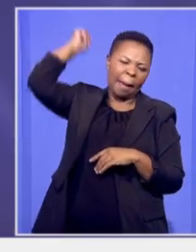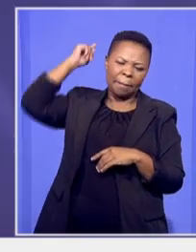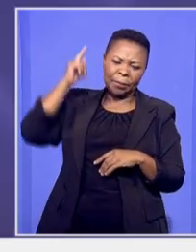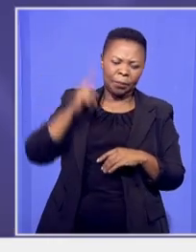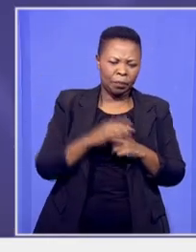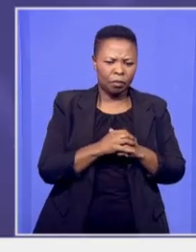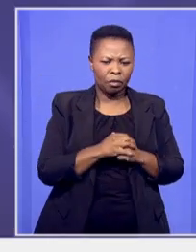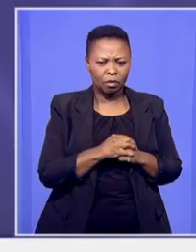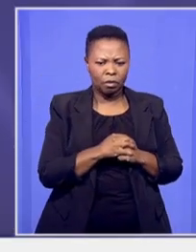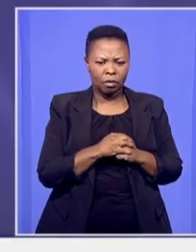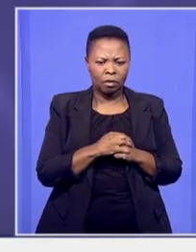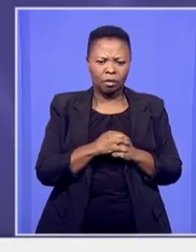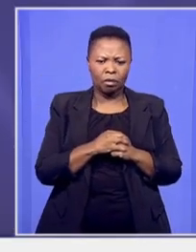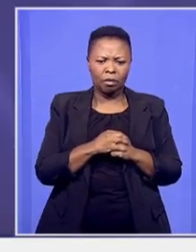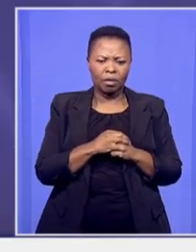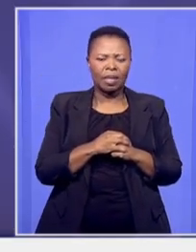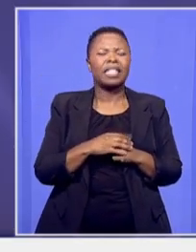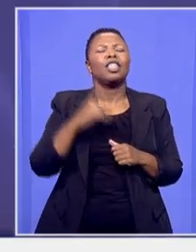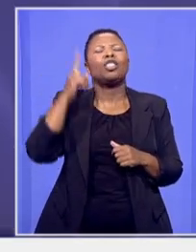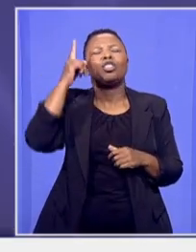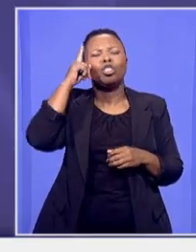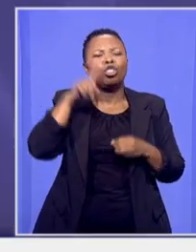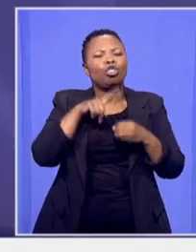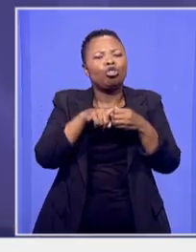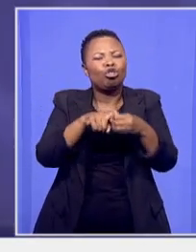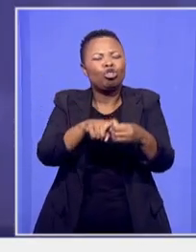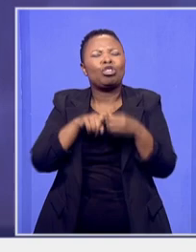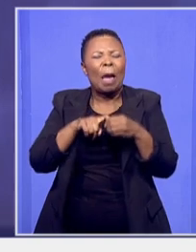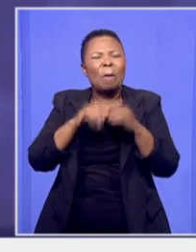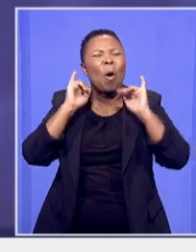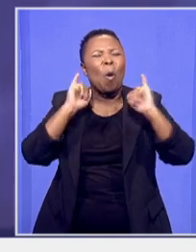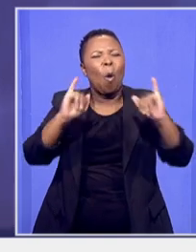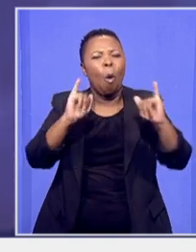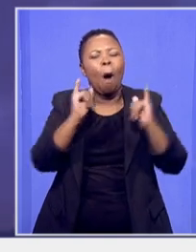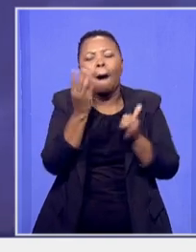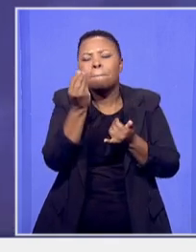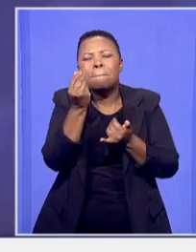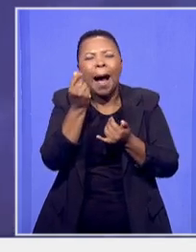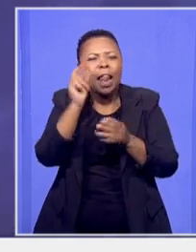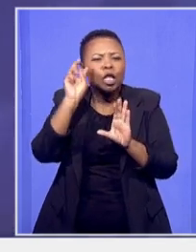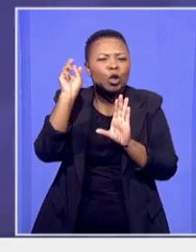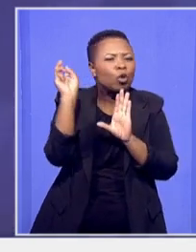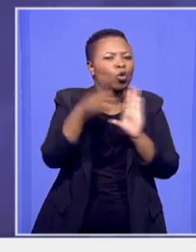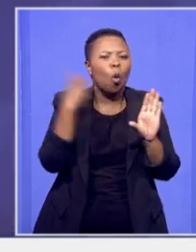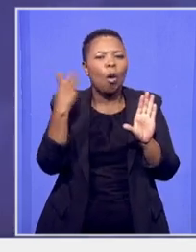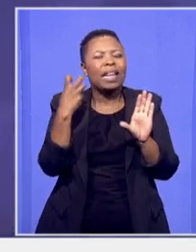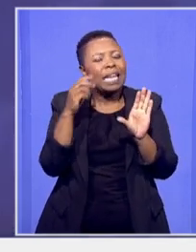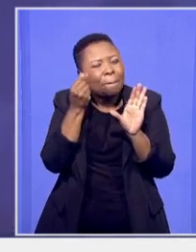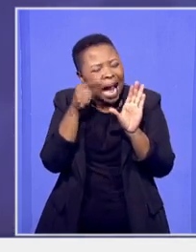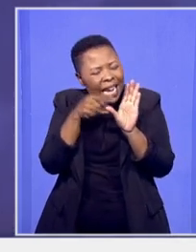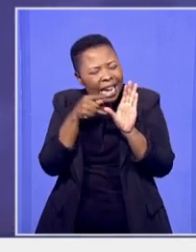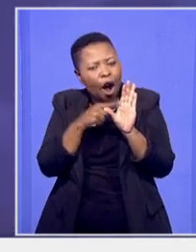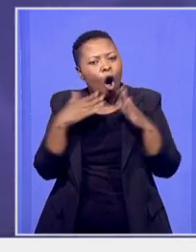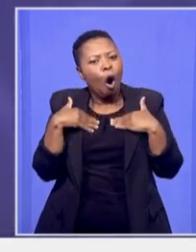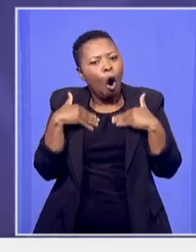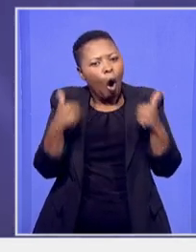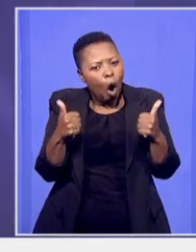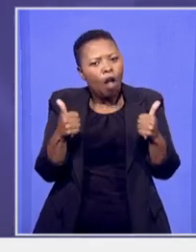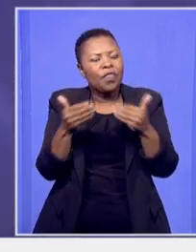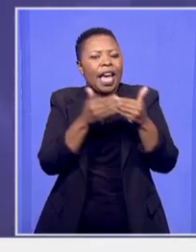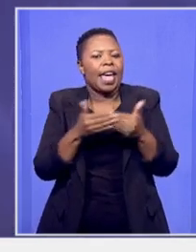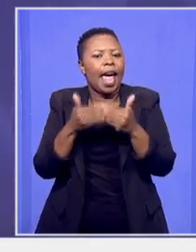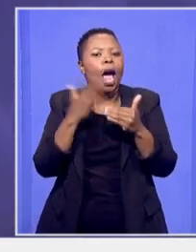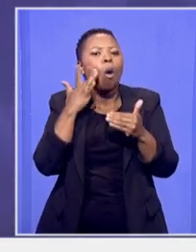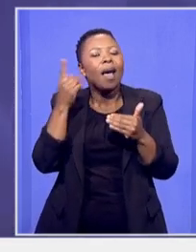they have shamelessly stole money that was meant to provide better health care services for people during COVID